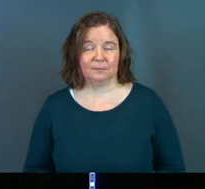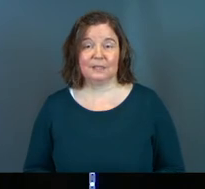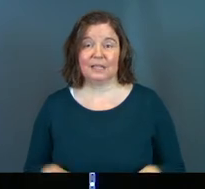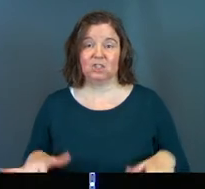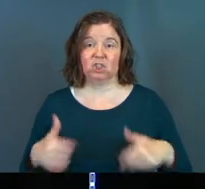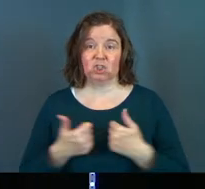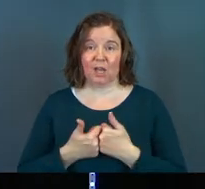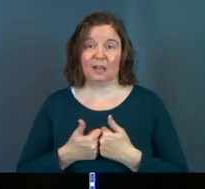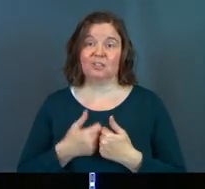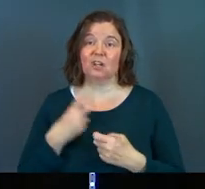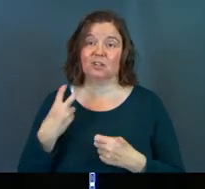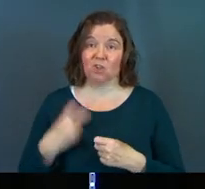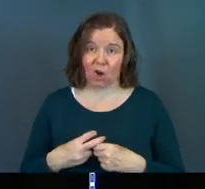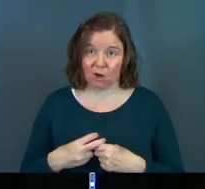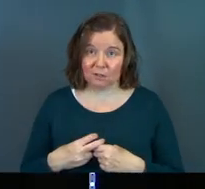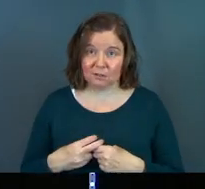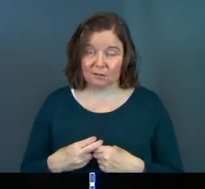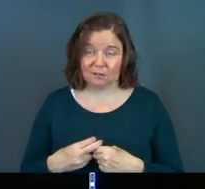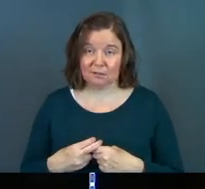It's a challenge and it's hard,